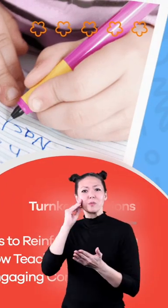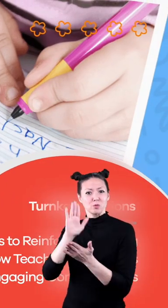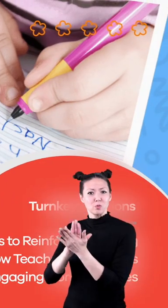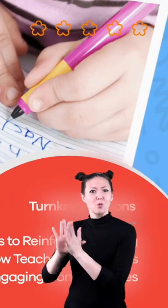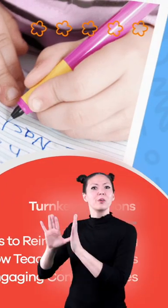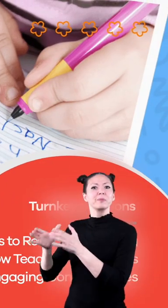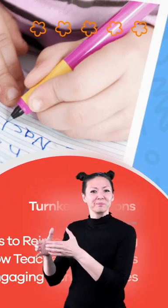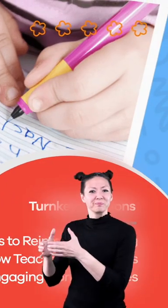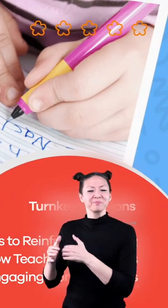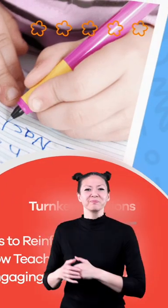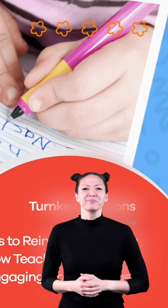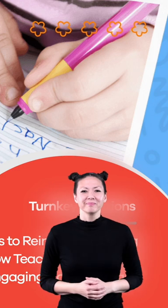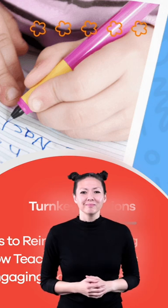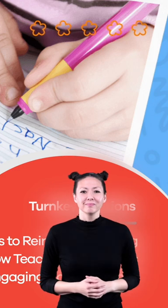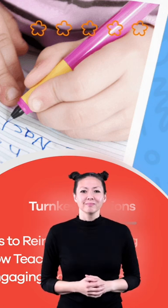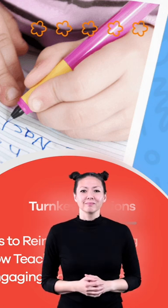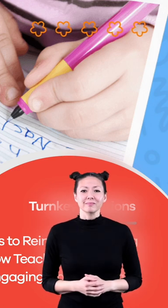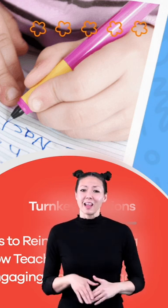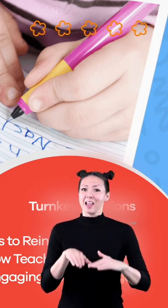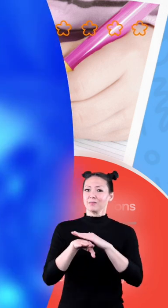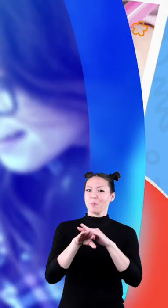and homeschoolers